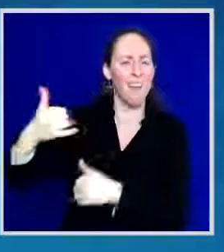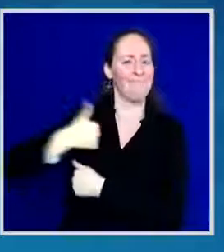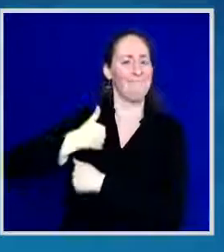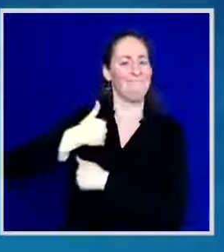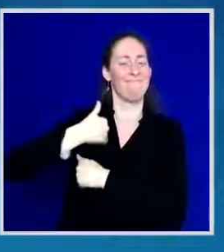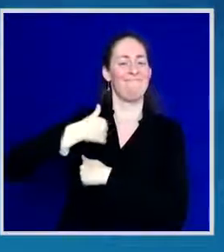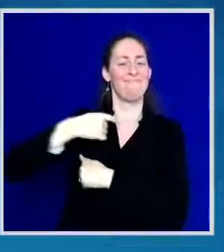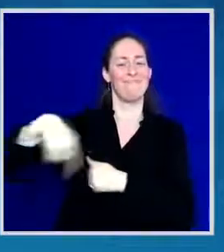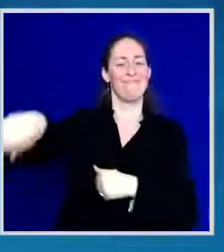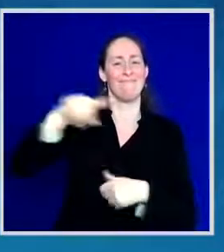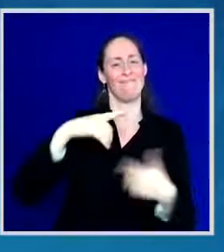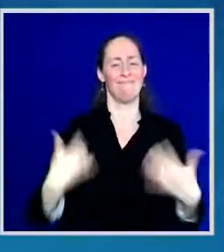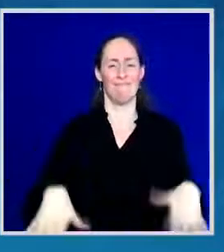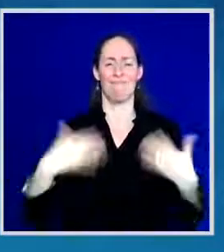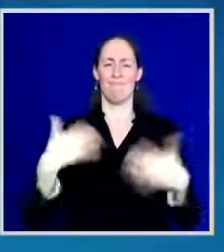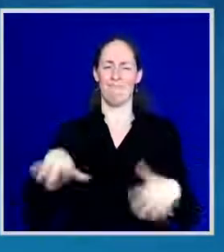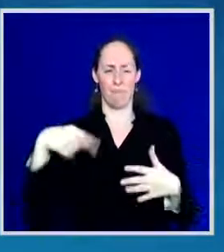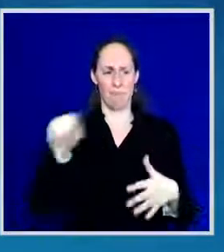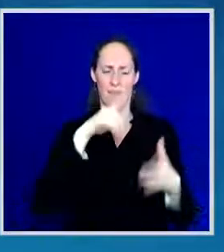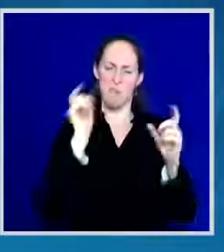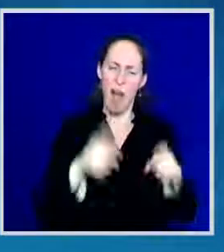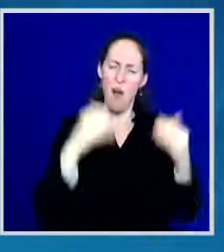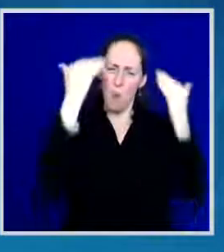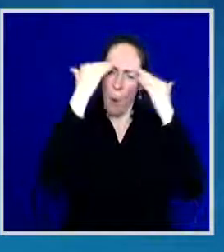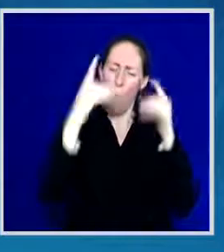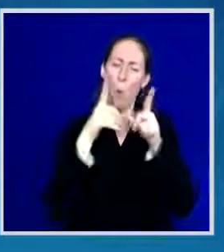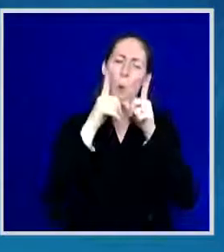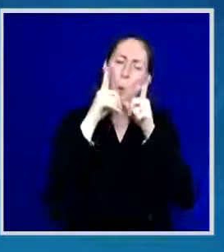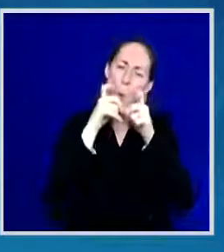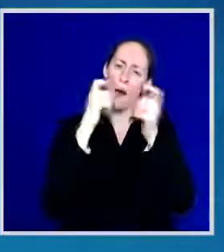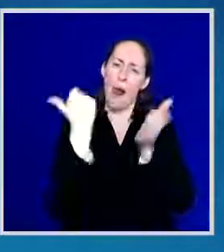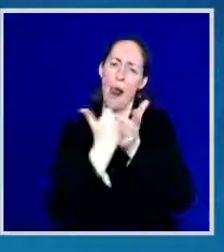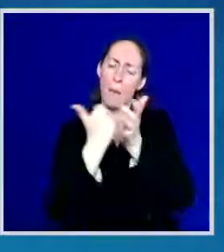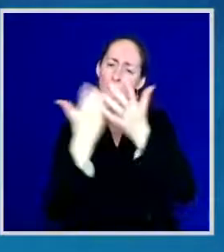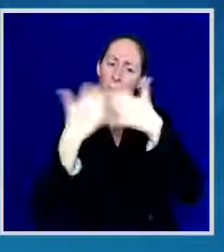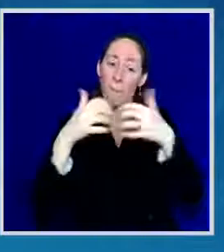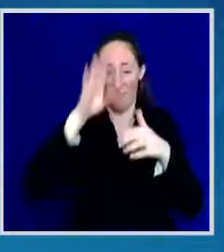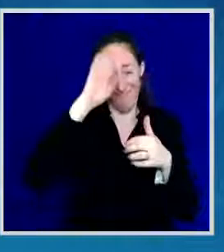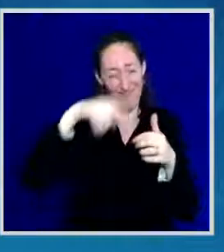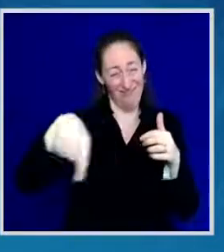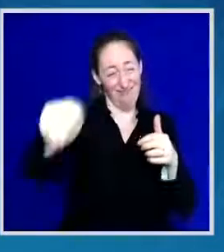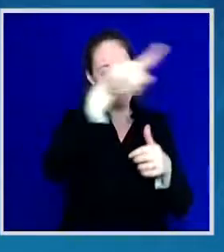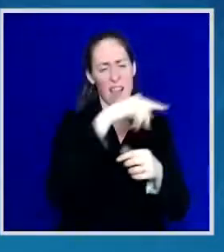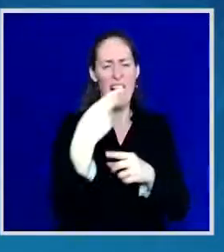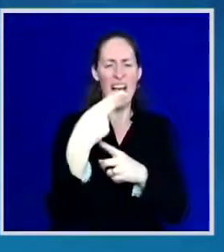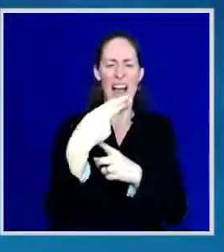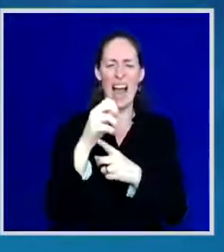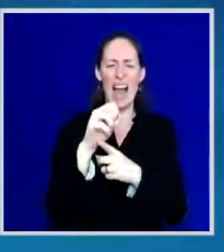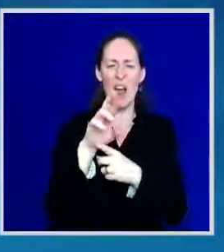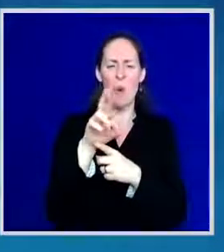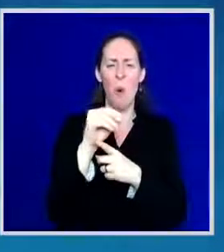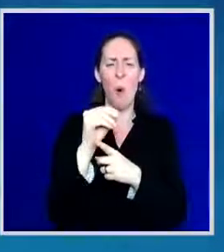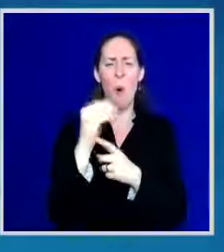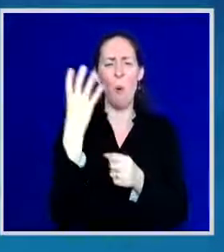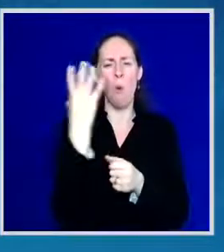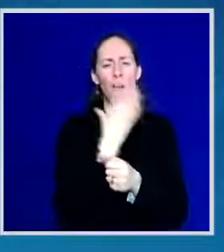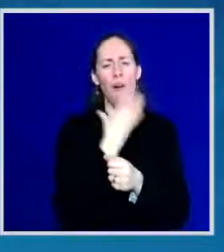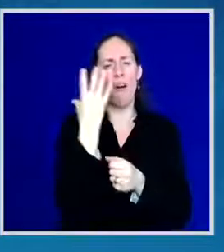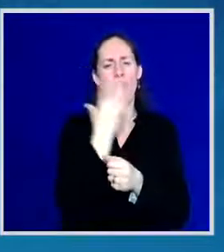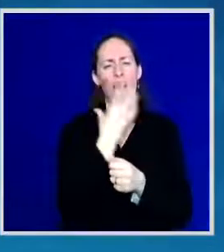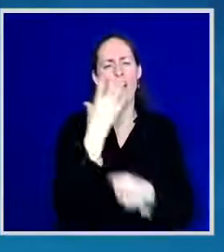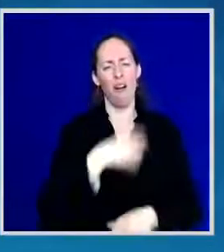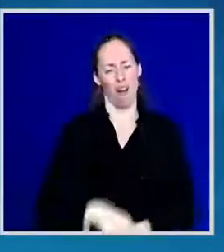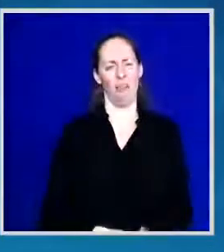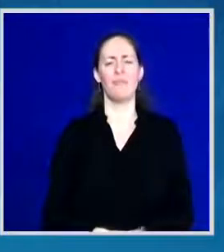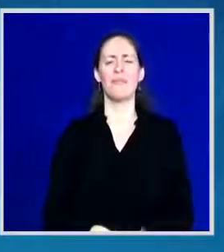vaccines are heroes. And so, too, are just like those folks we